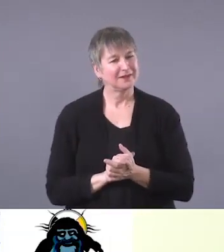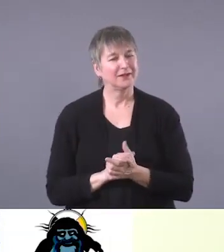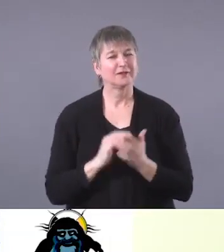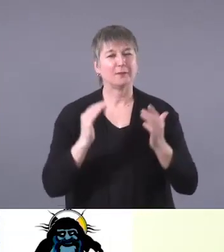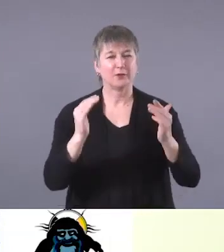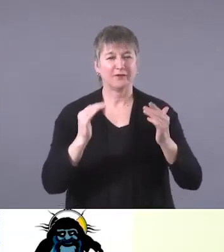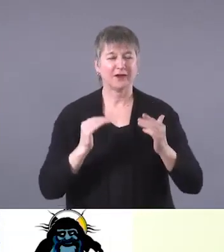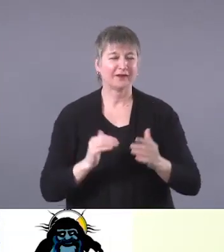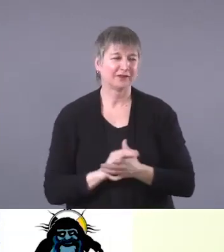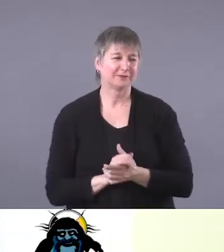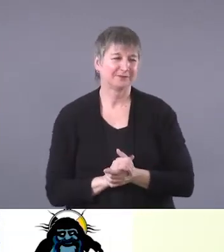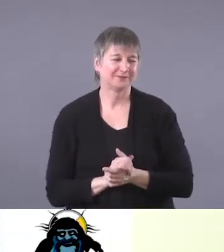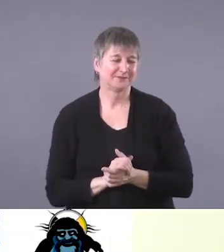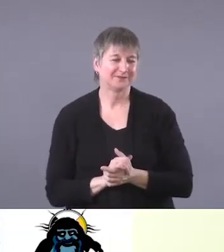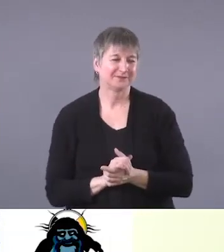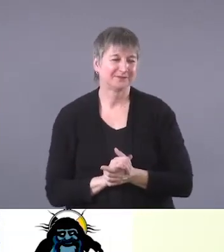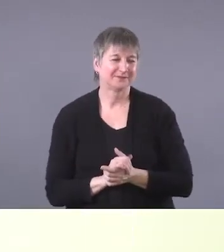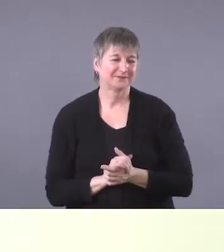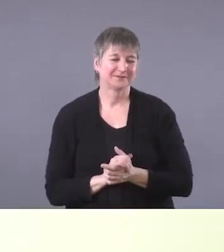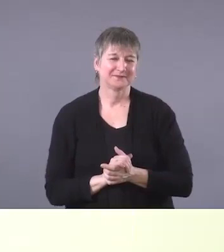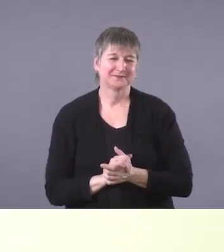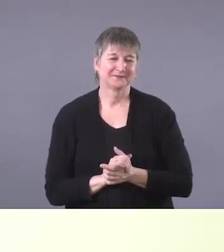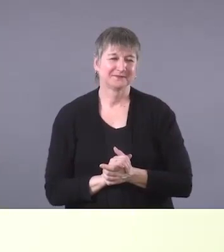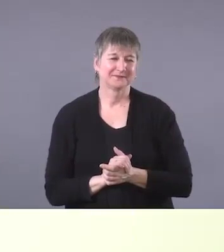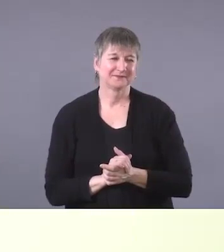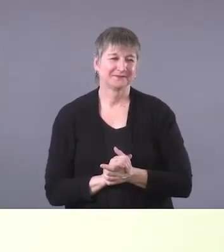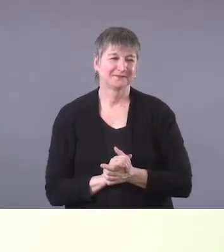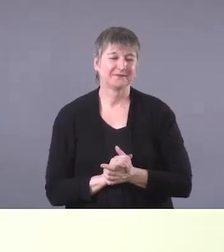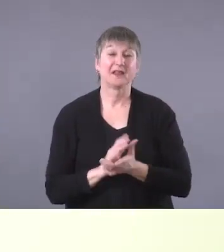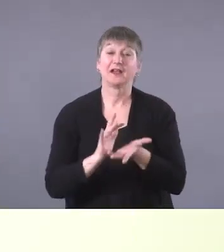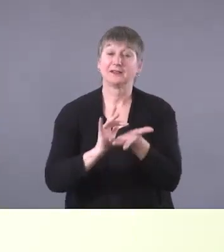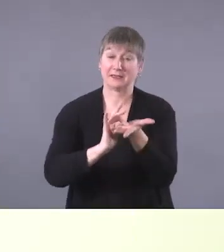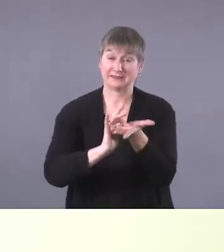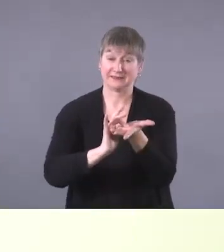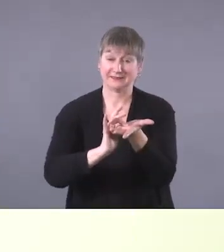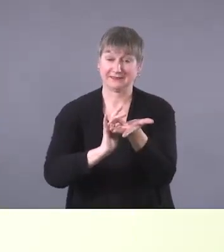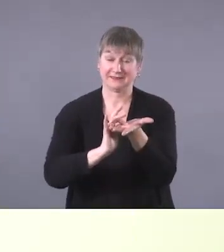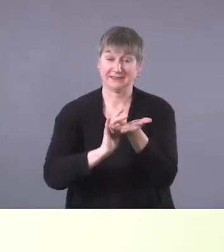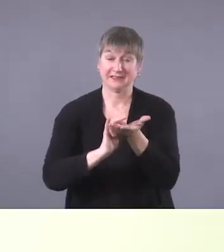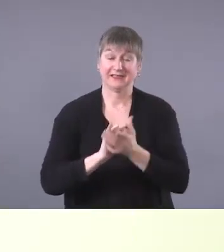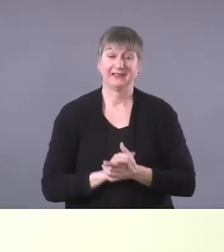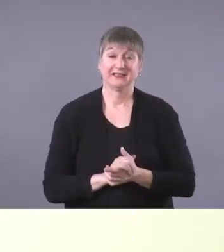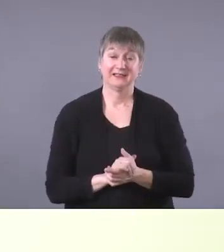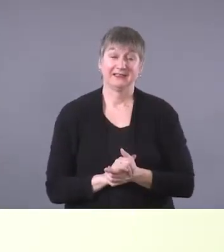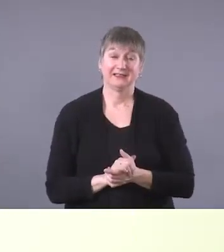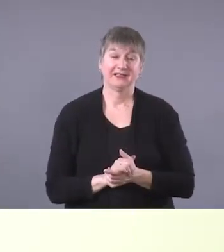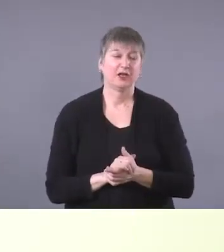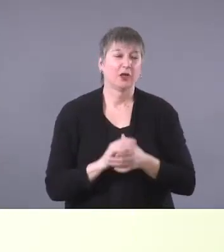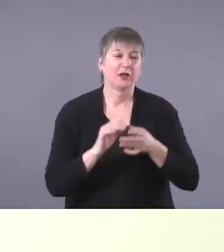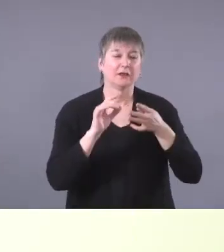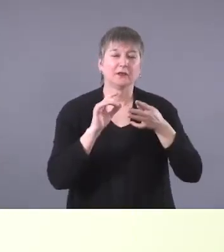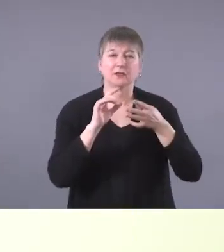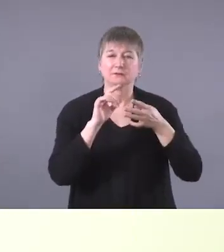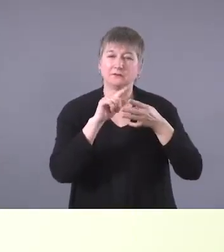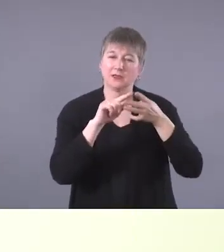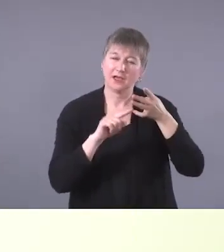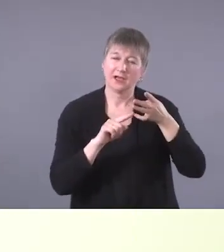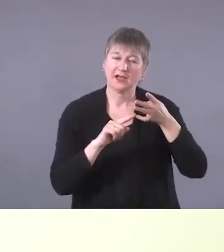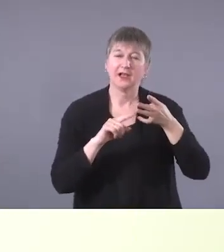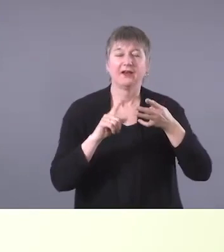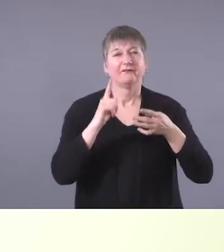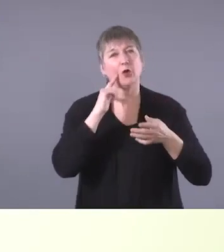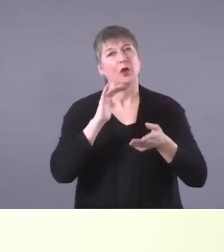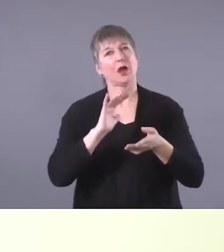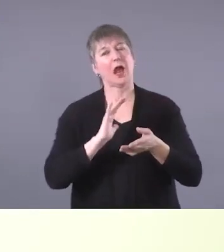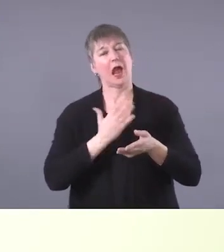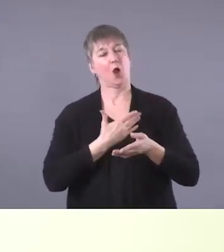the next slide, I'm going to talk about medicines. Once again, briefly, these are the, you know, when it comes to medicines,